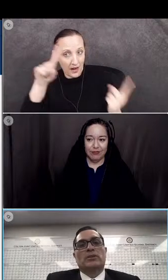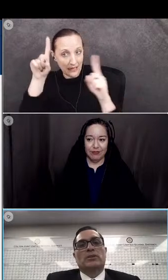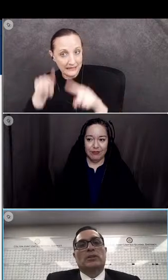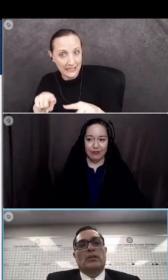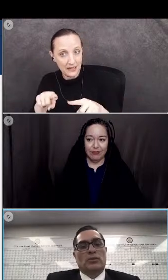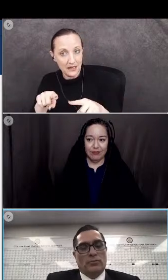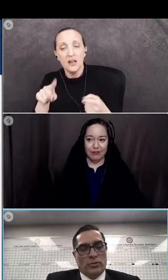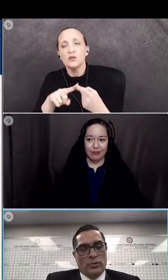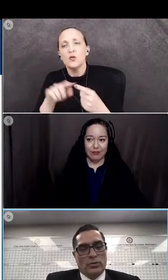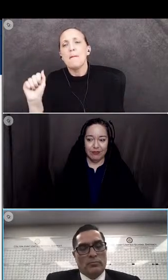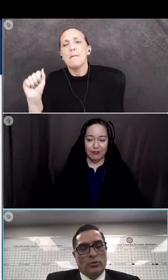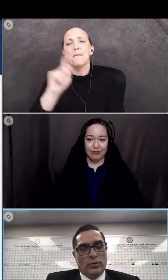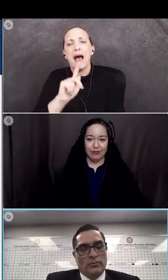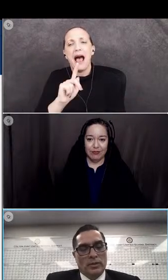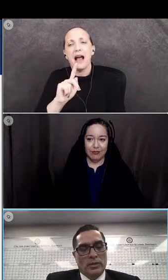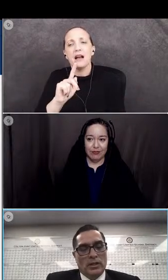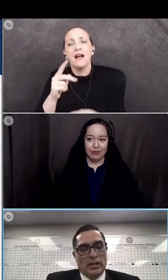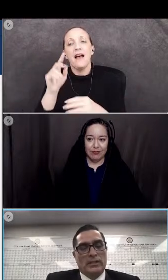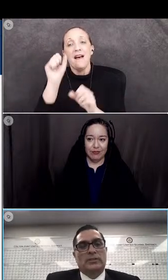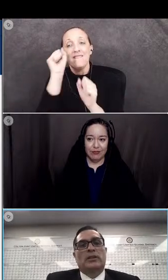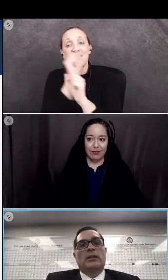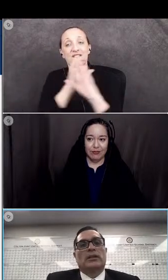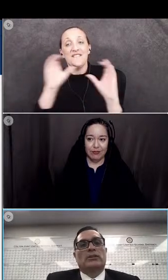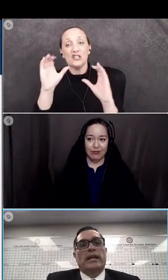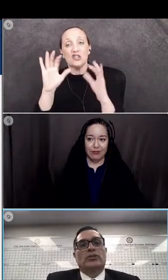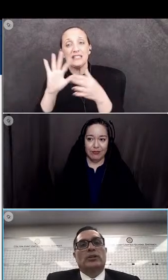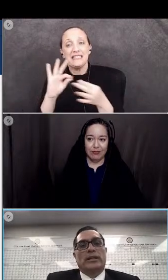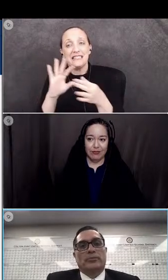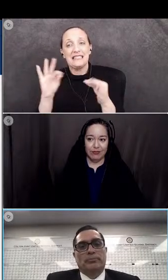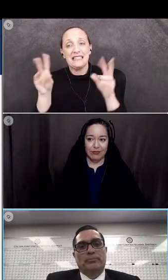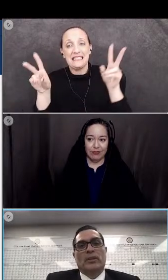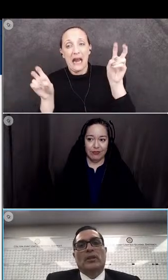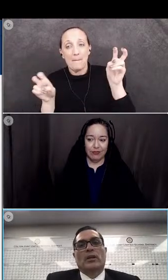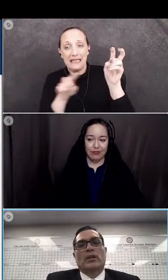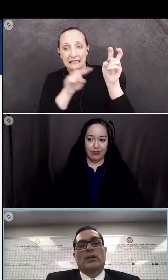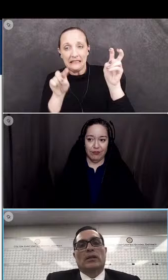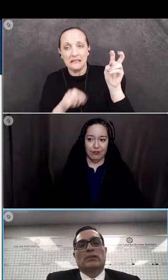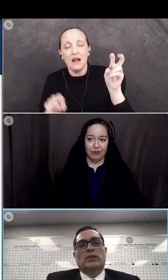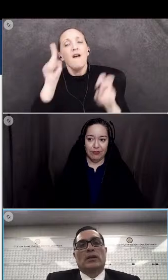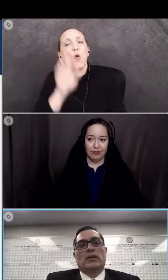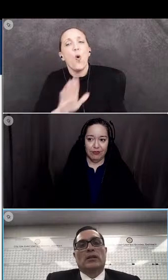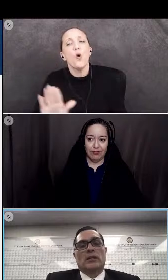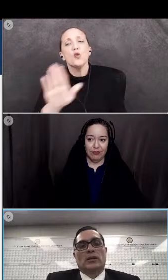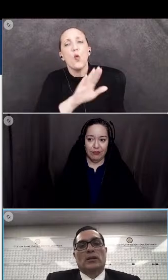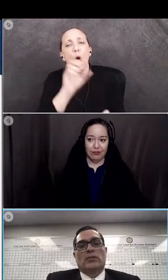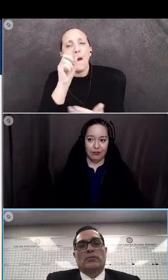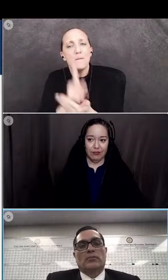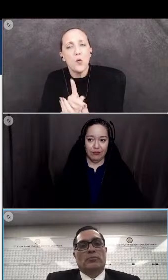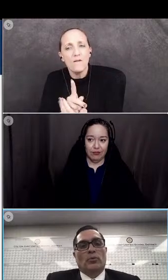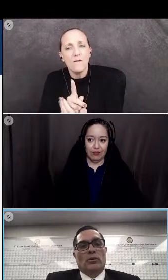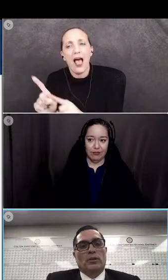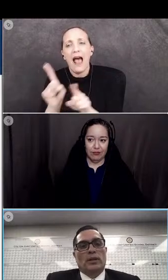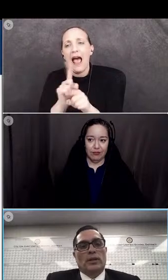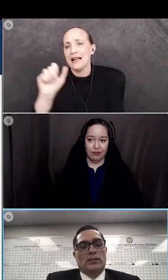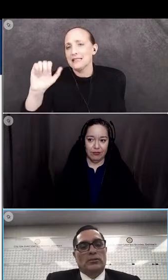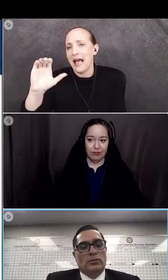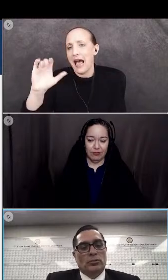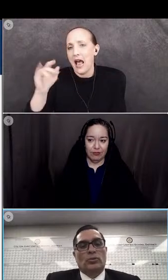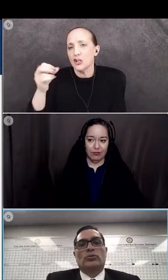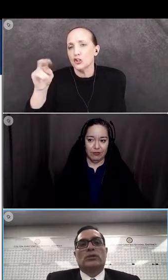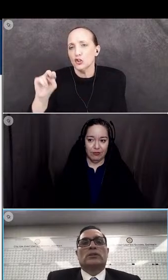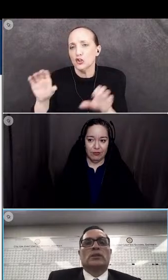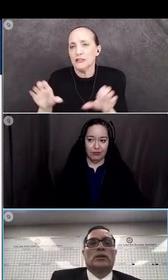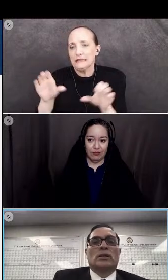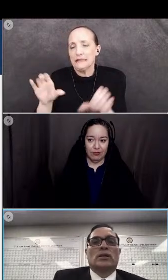the the vision statement for your approval as a as an action item i think that's uh if the board uh